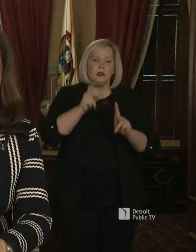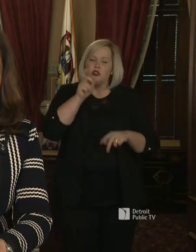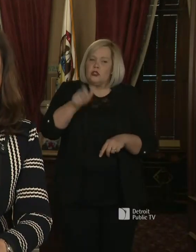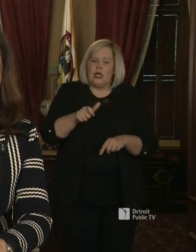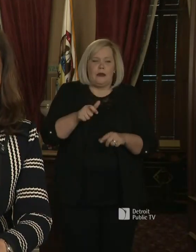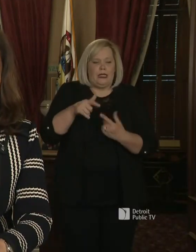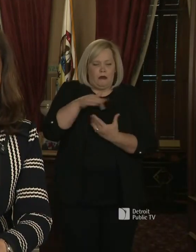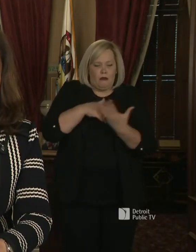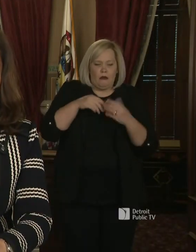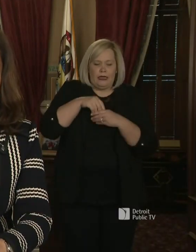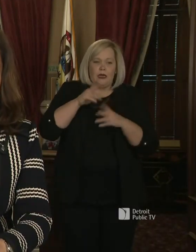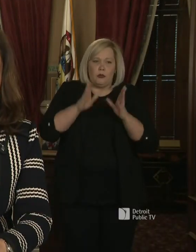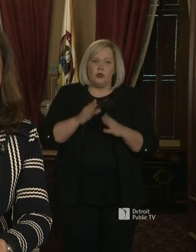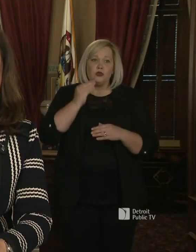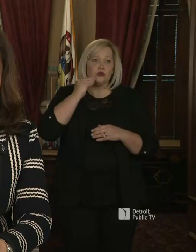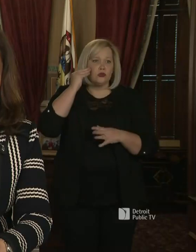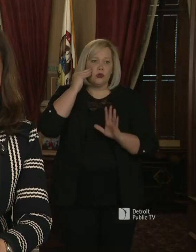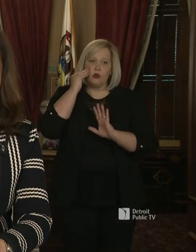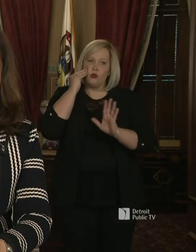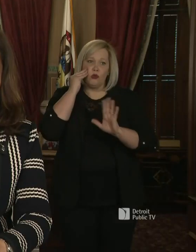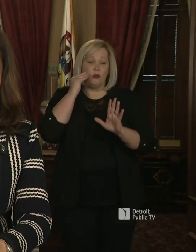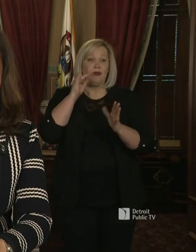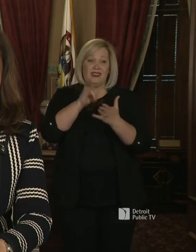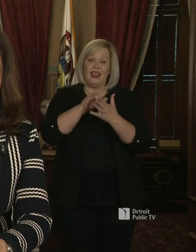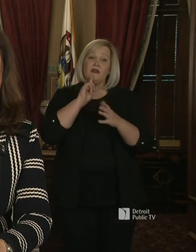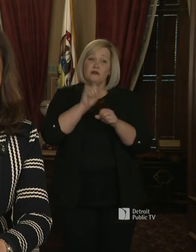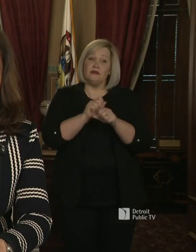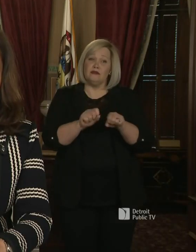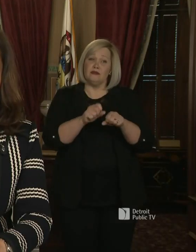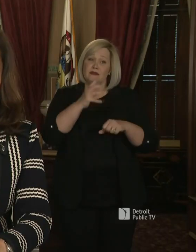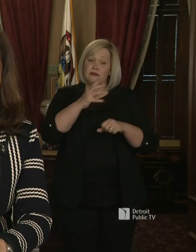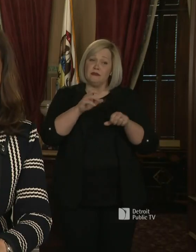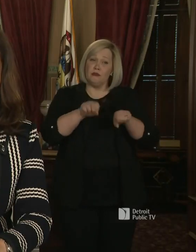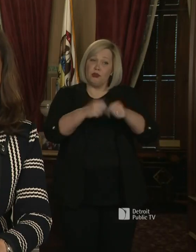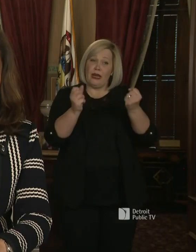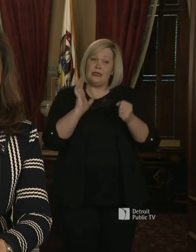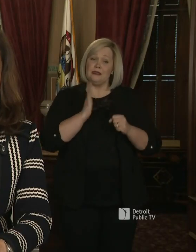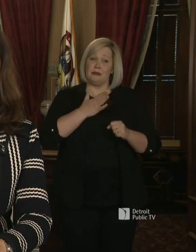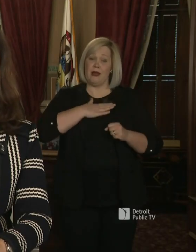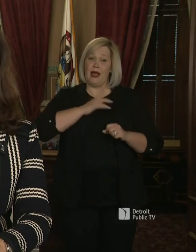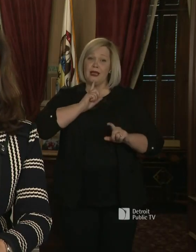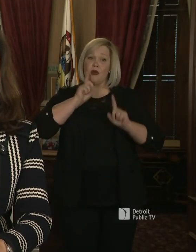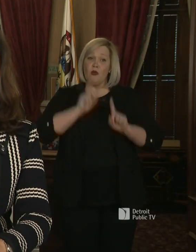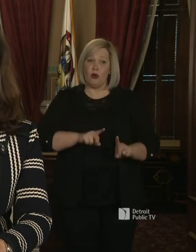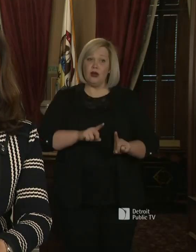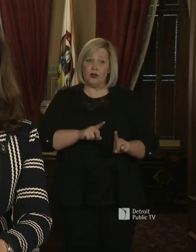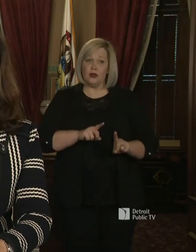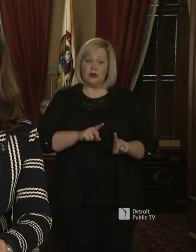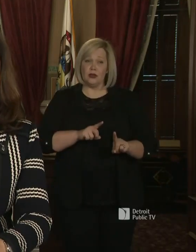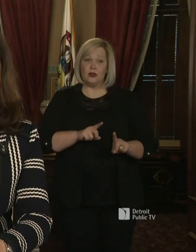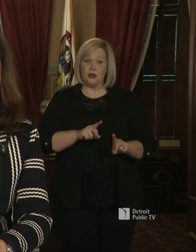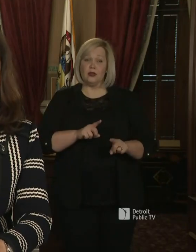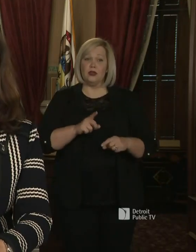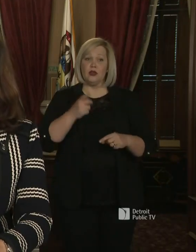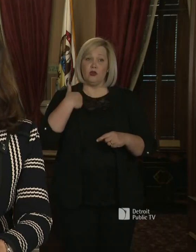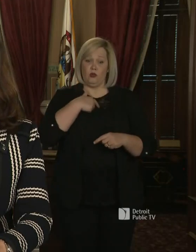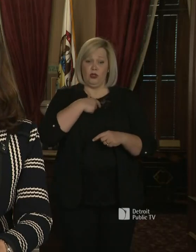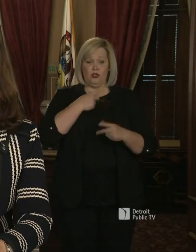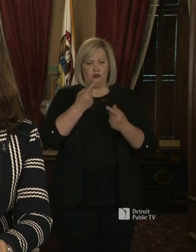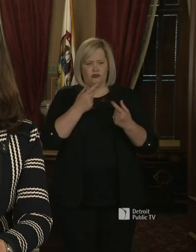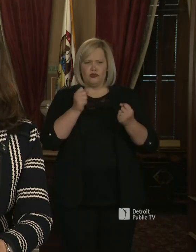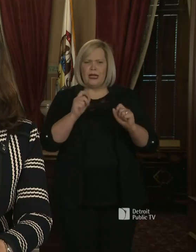opposed that you know that is in violation of the order and and you know we are looking at how do we enforce